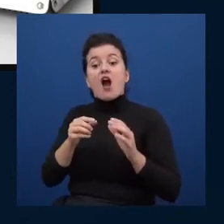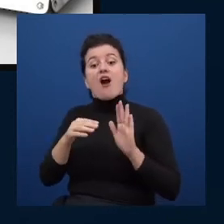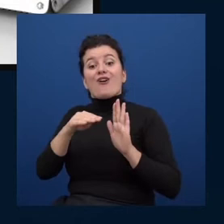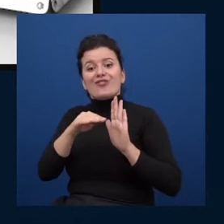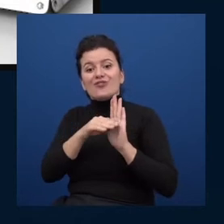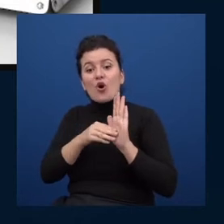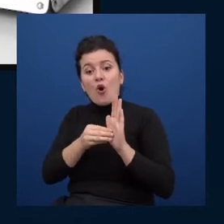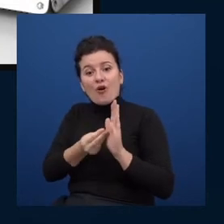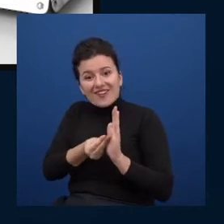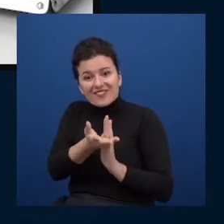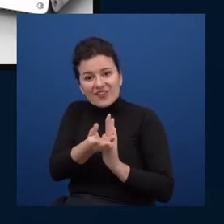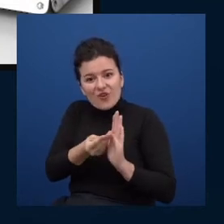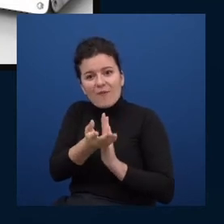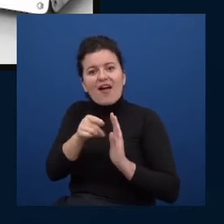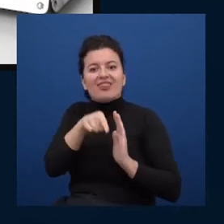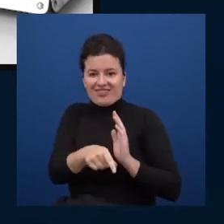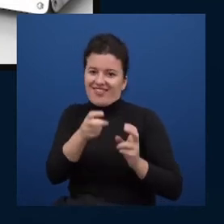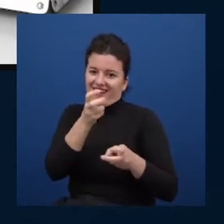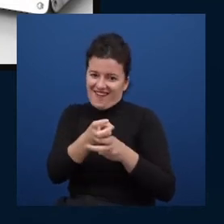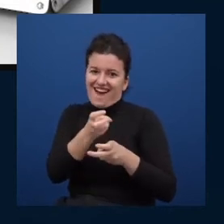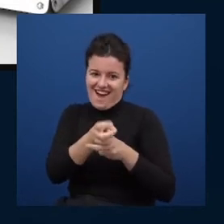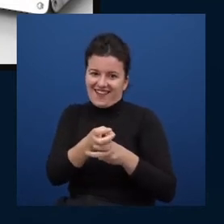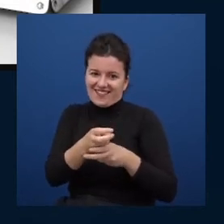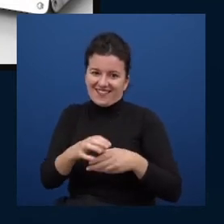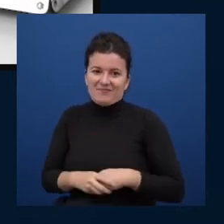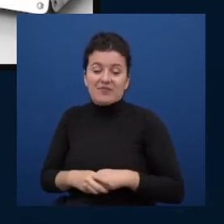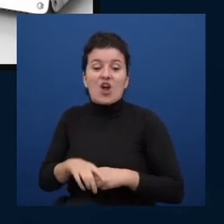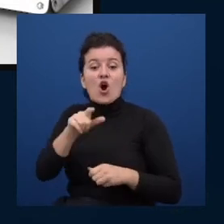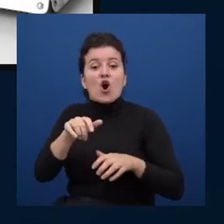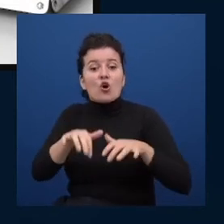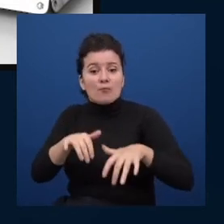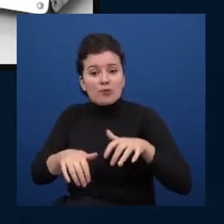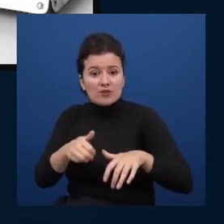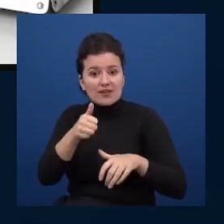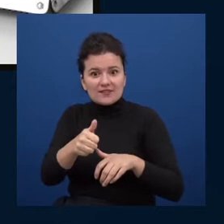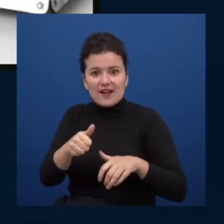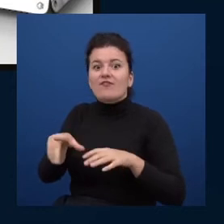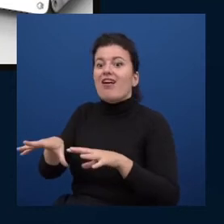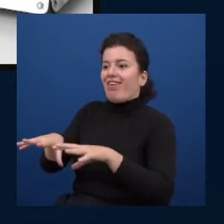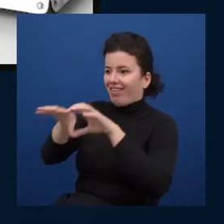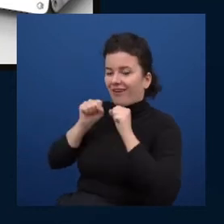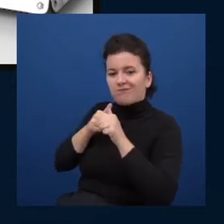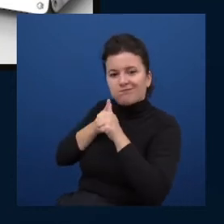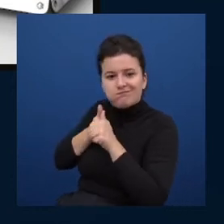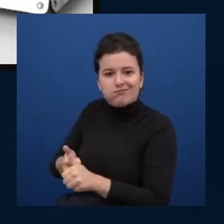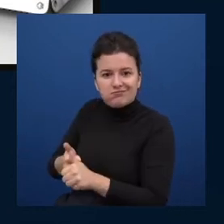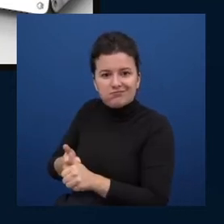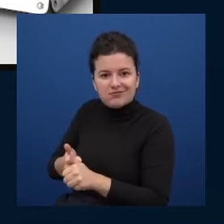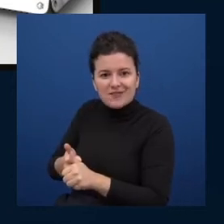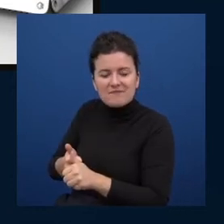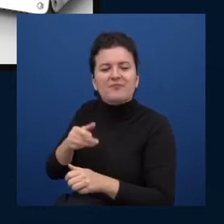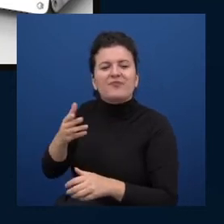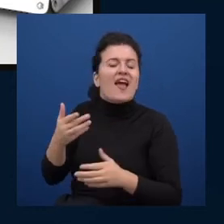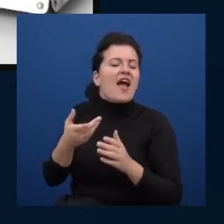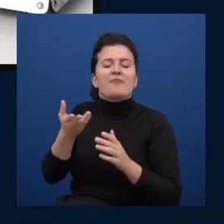they want things done a certain way and programmers sometimes unfortunately tend to be a little pedantic so there's a there's a funny old computer